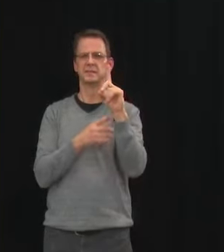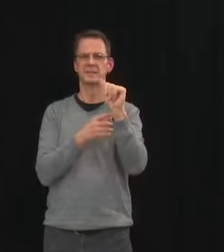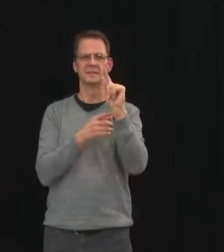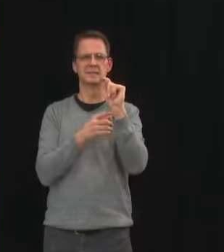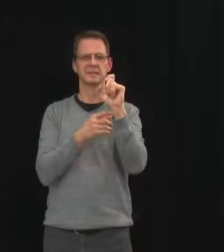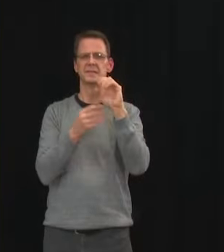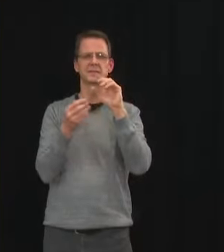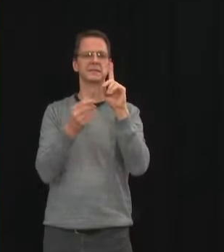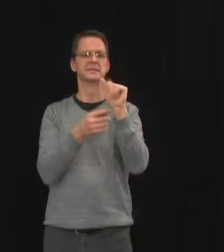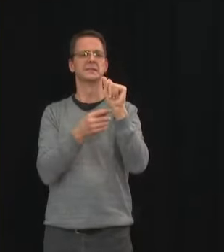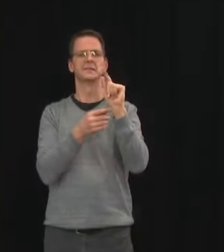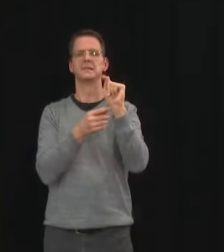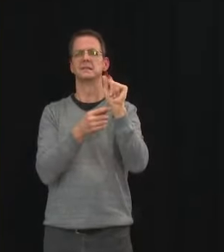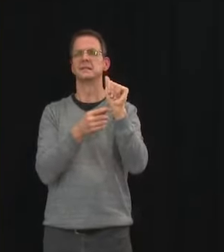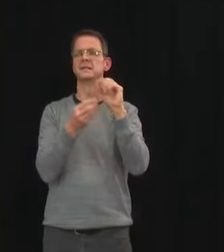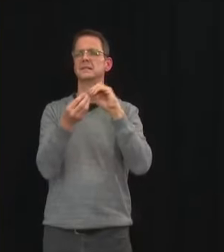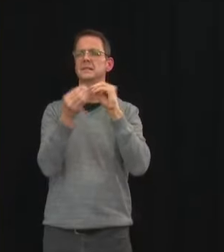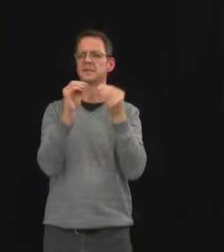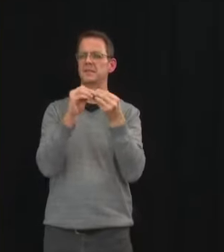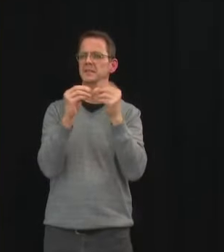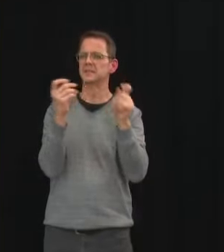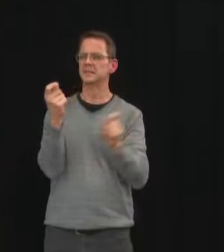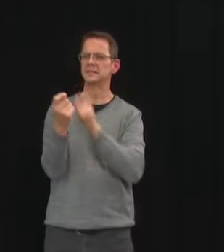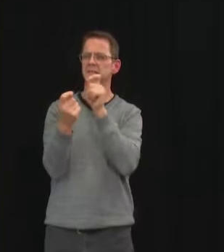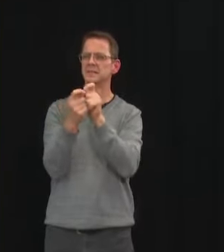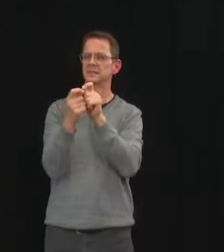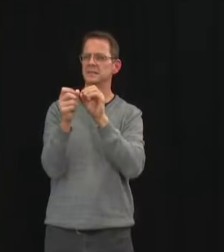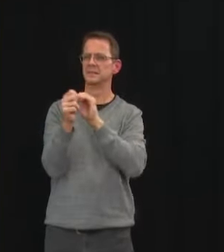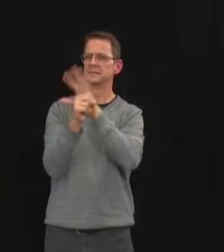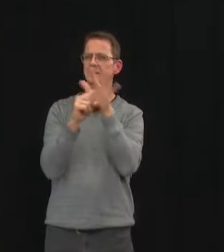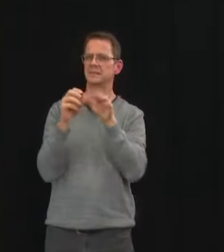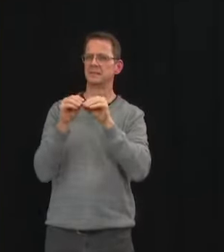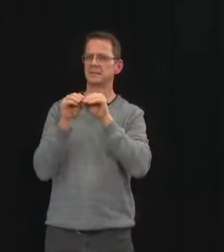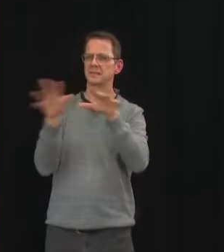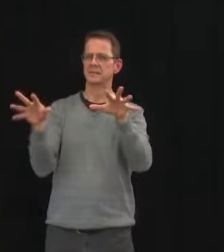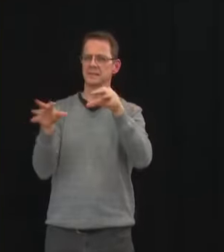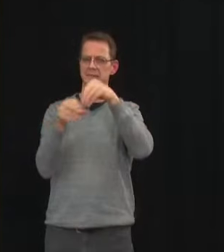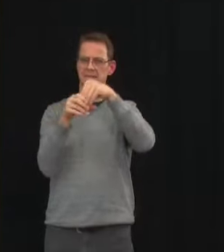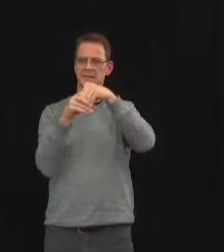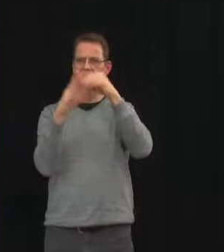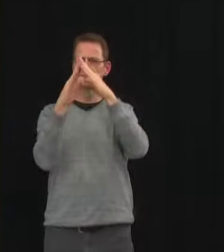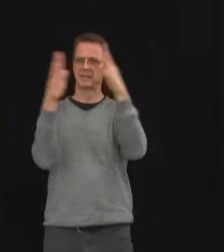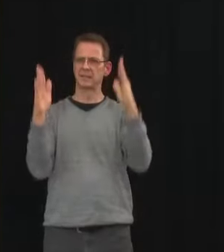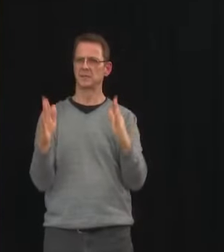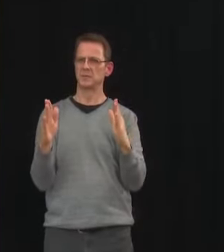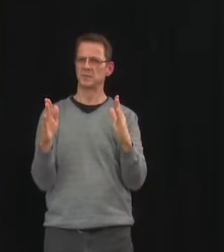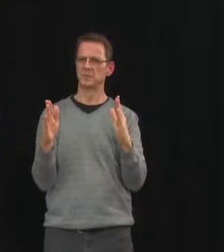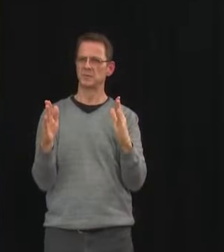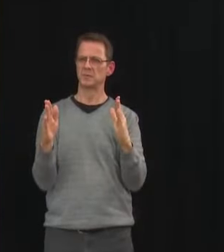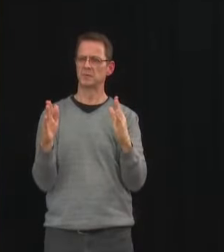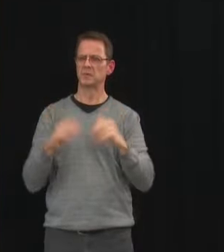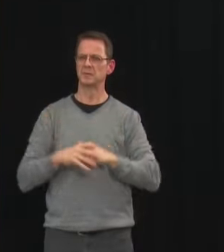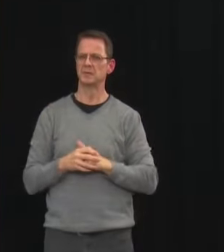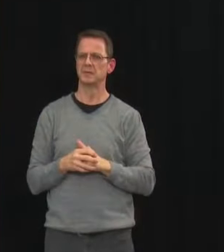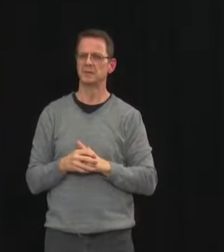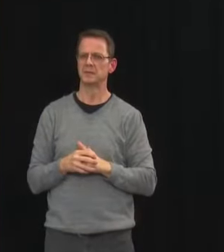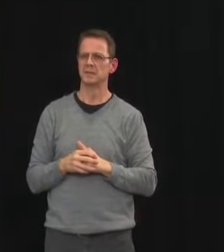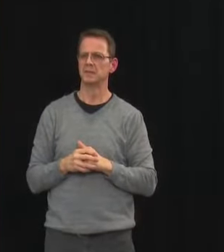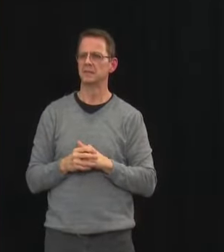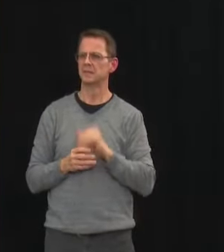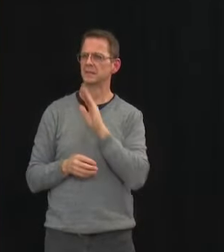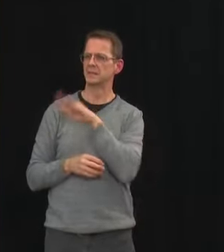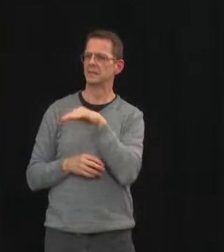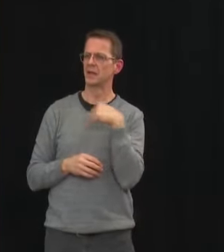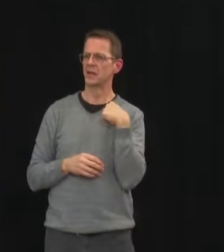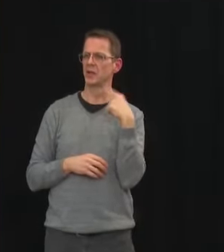where other transmission has been taking place and i also have to ask the national advisor committee of immunization is recommending that the astrazeneca vaccine